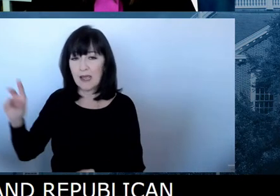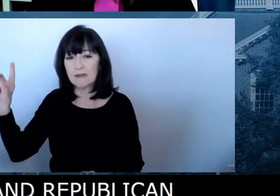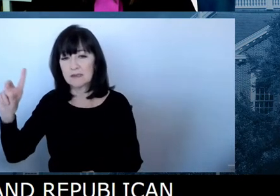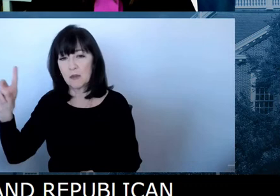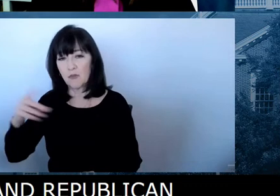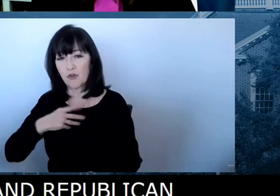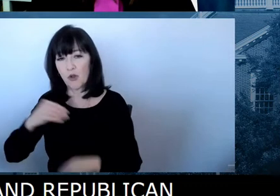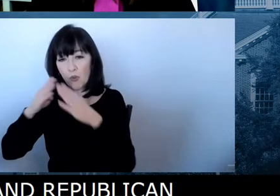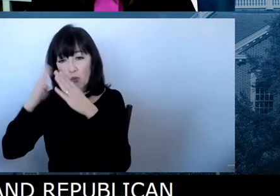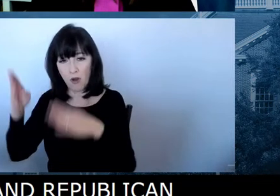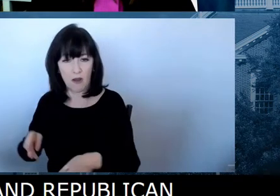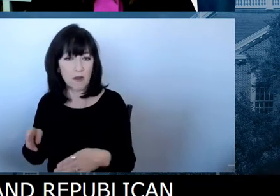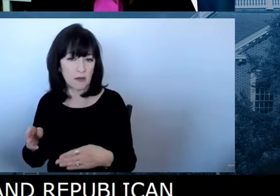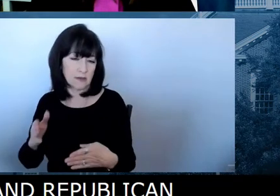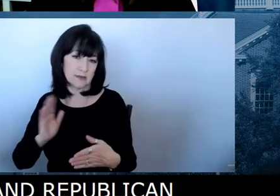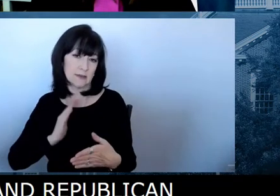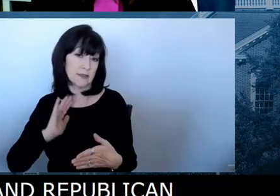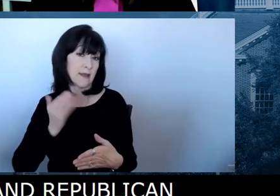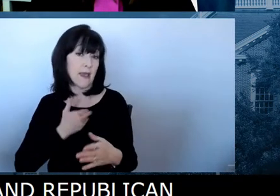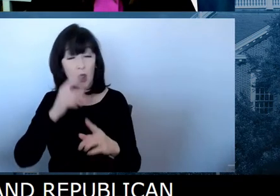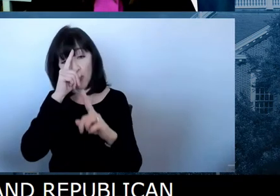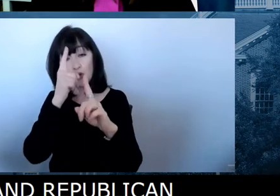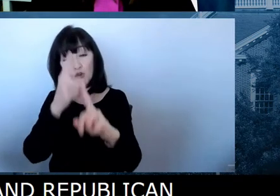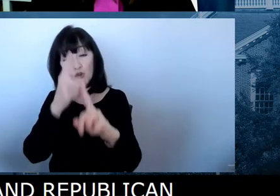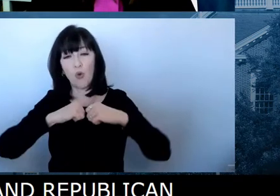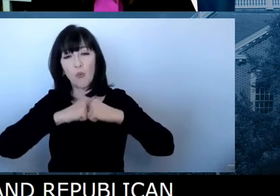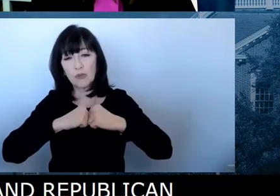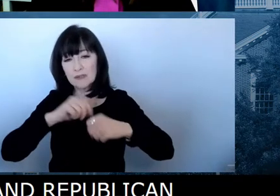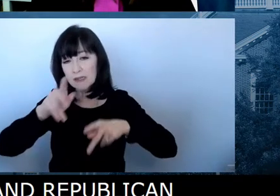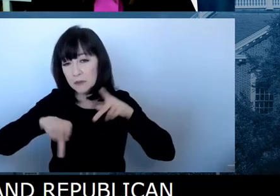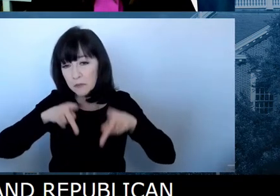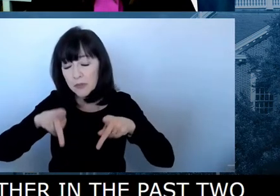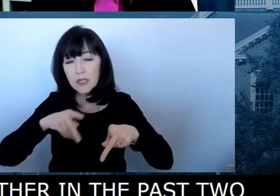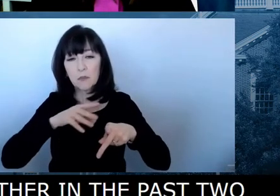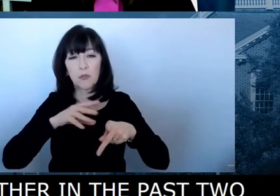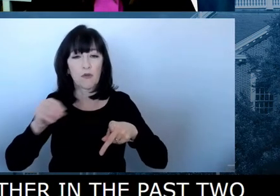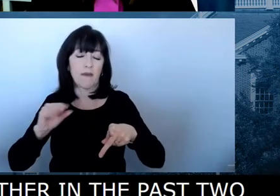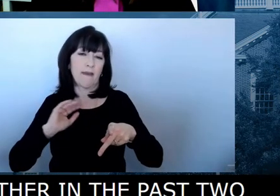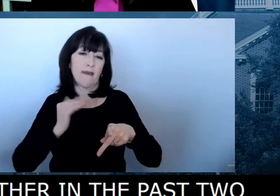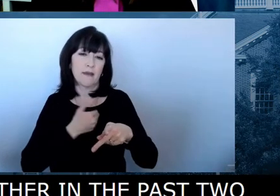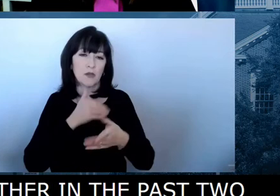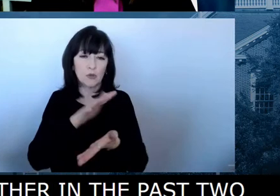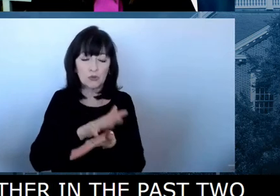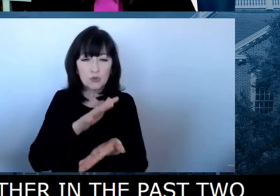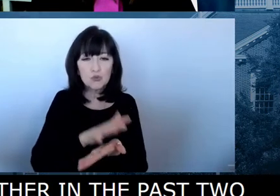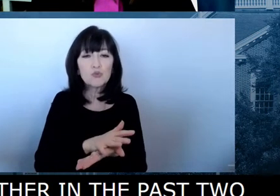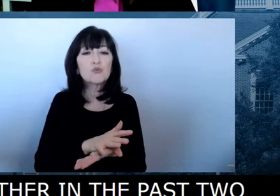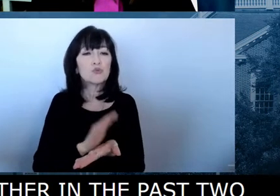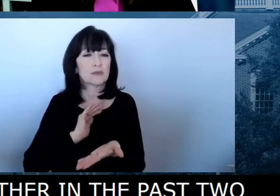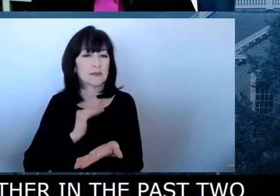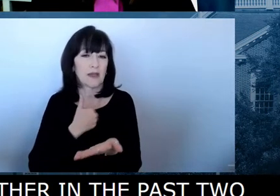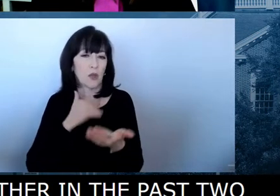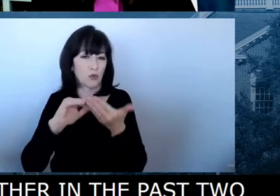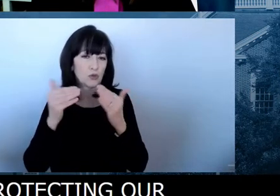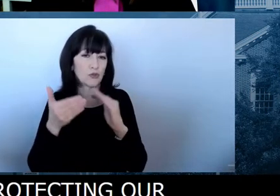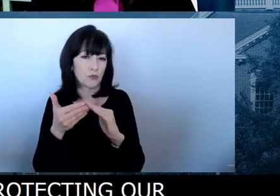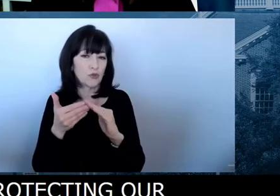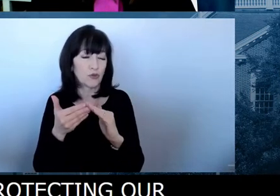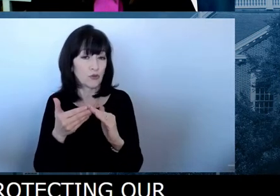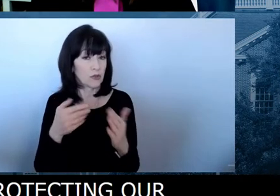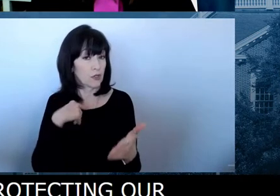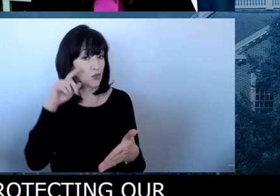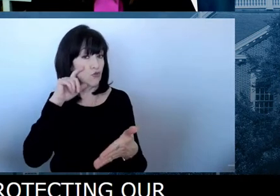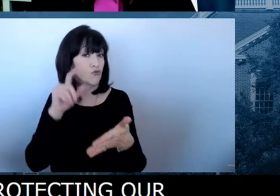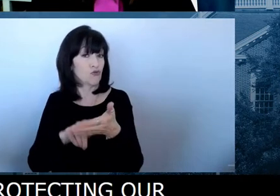our, our communities, protecting the people, uh, the people in our individual States, recognizing that the federal government